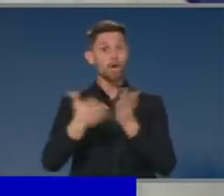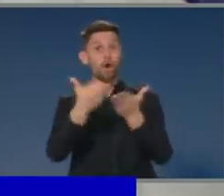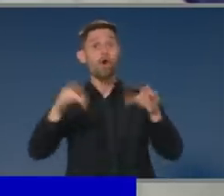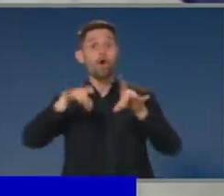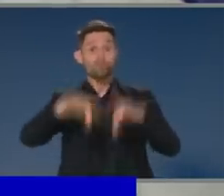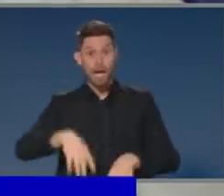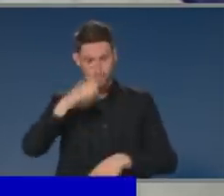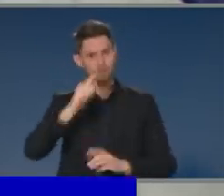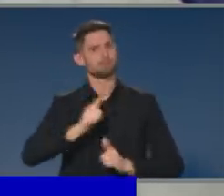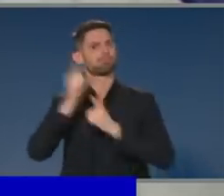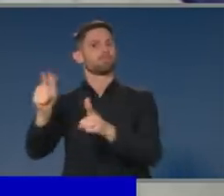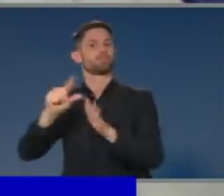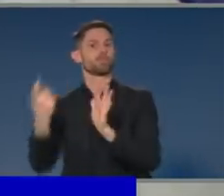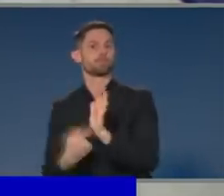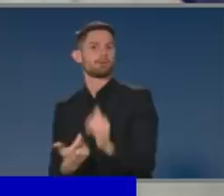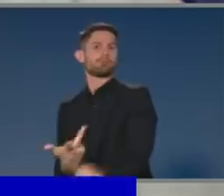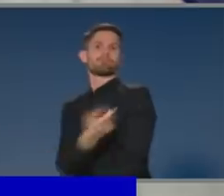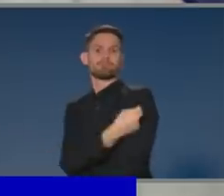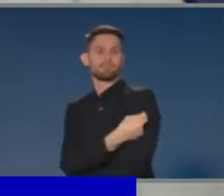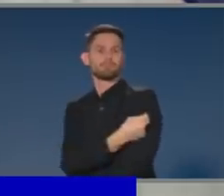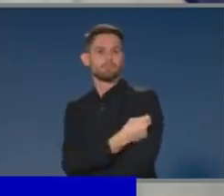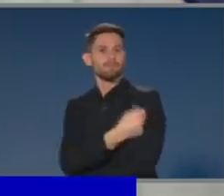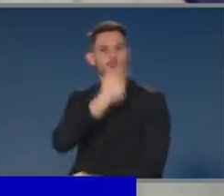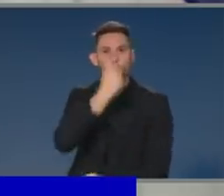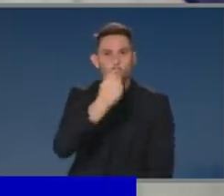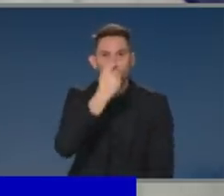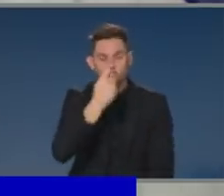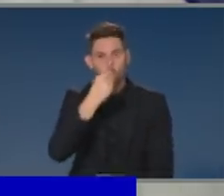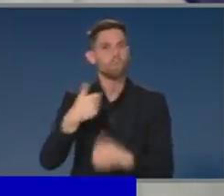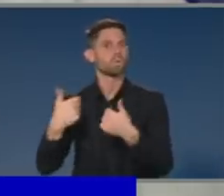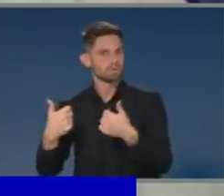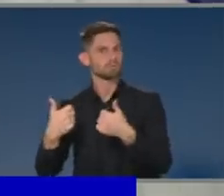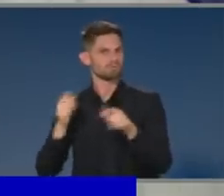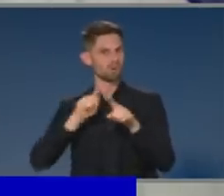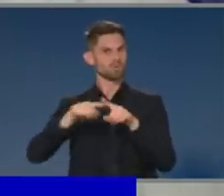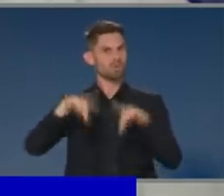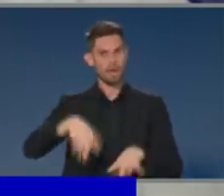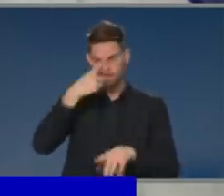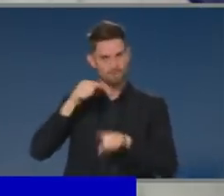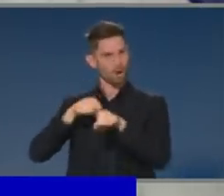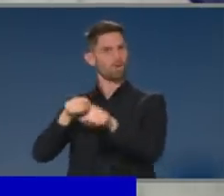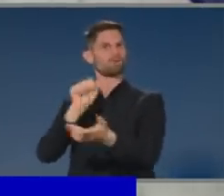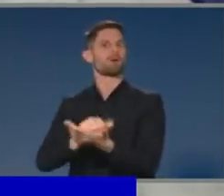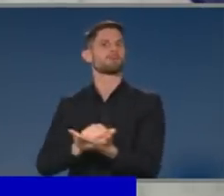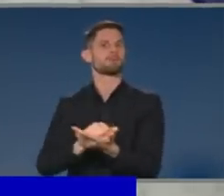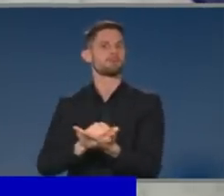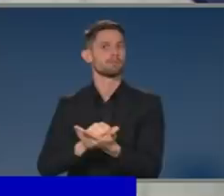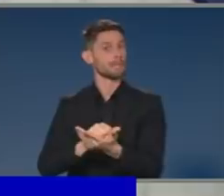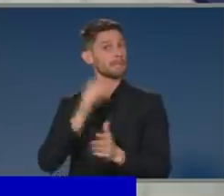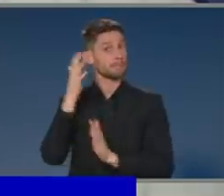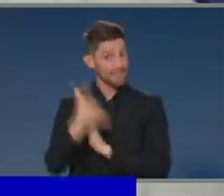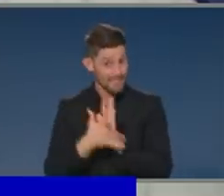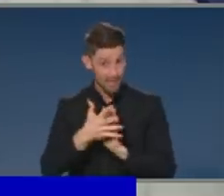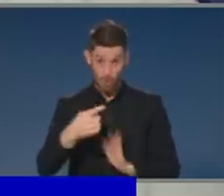overwhelmingly doing the right thing with vaccination. And if this pandemic teaches us anything, it's where vaccinations are available,